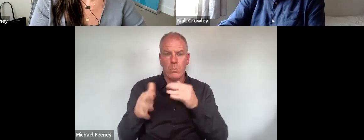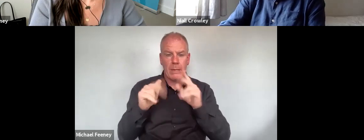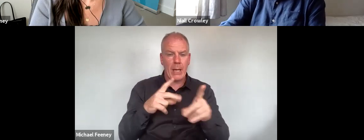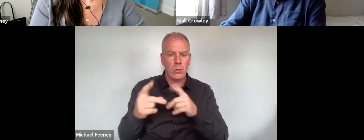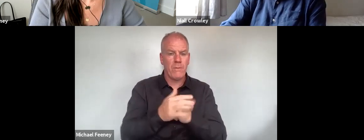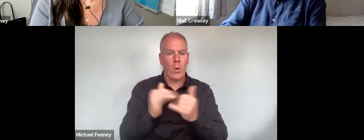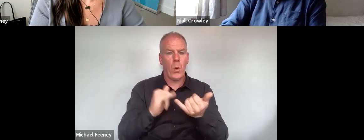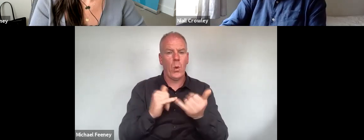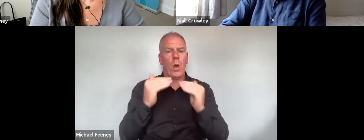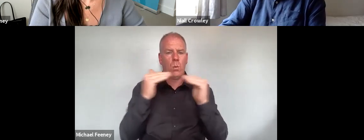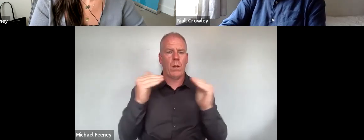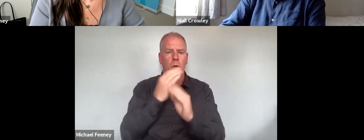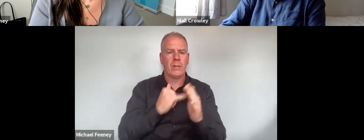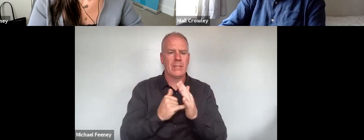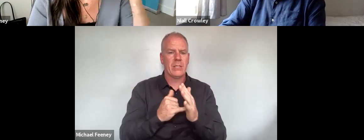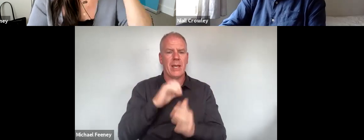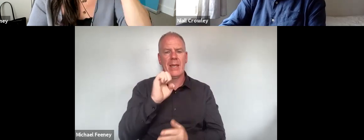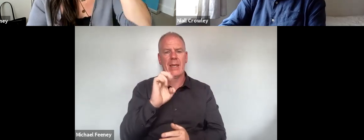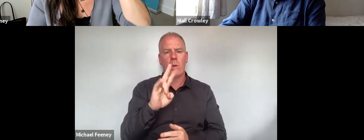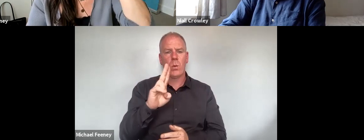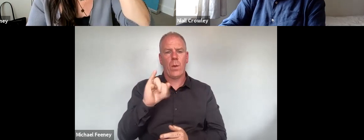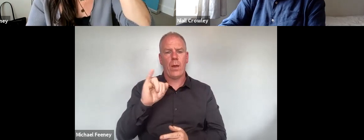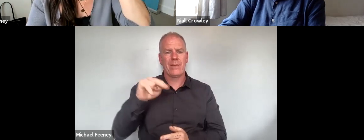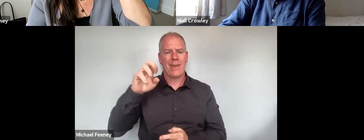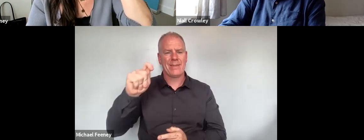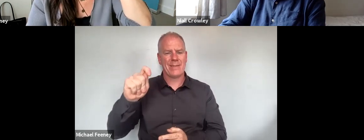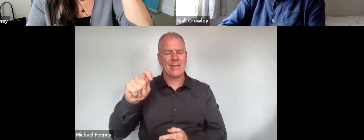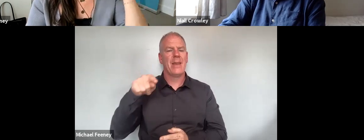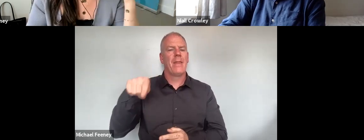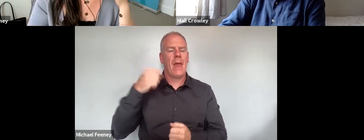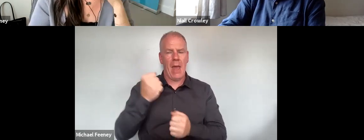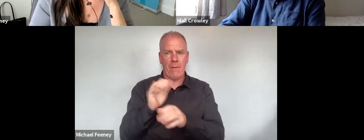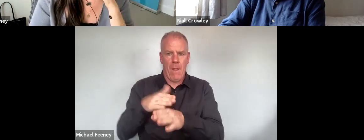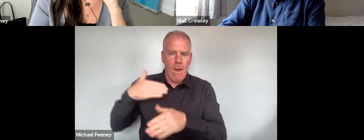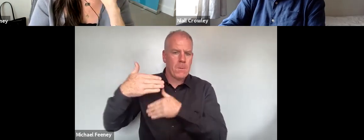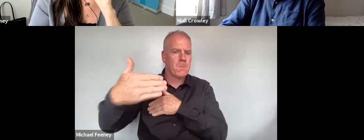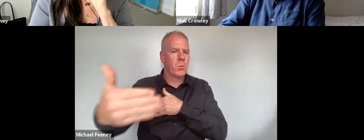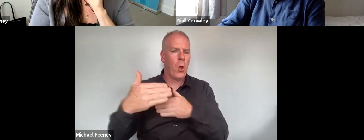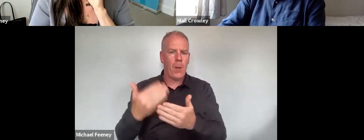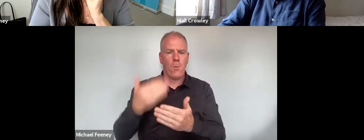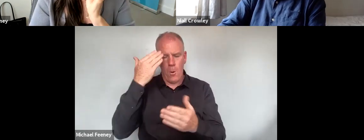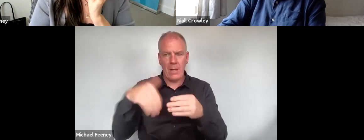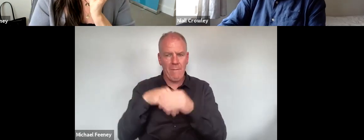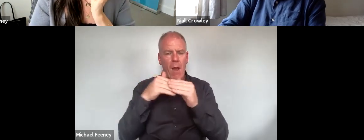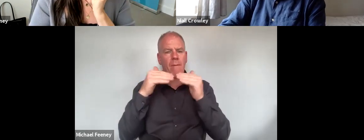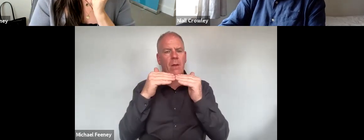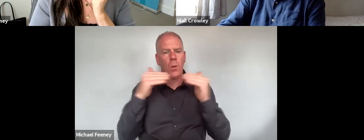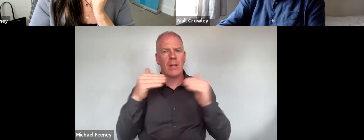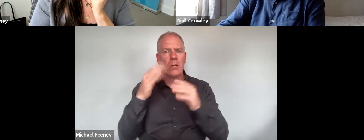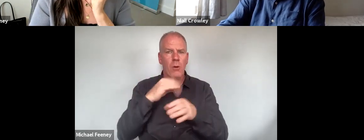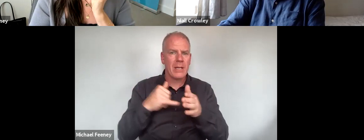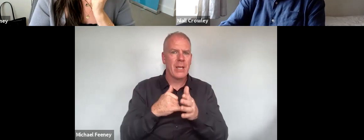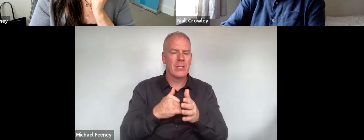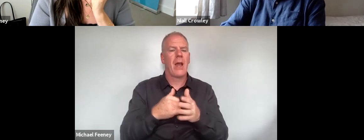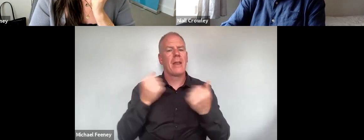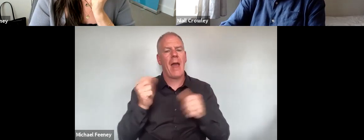equality bodies. Equinet has put this frame to sustained use in extracting learning from the work of equality bodies, and in enabling peer support